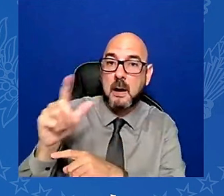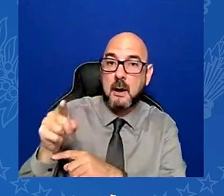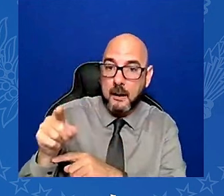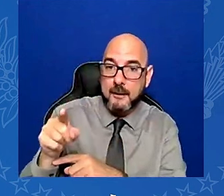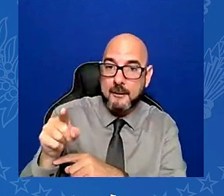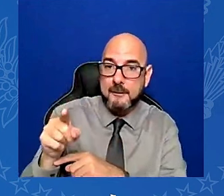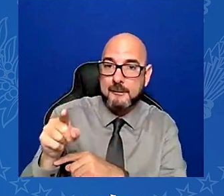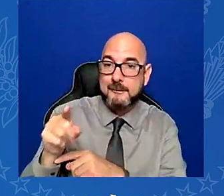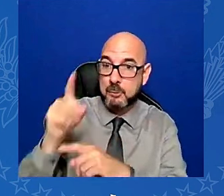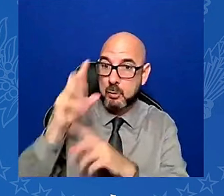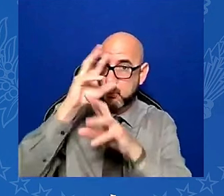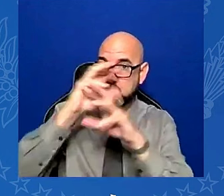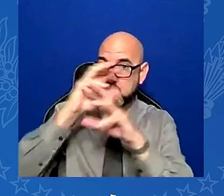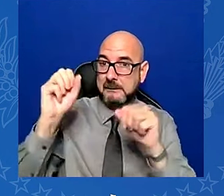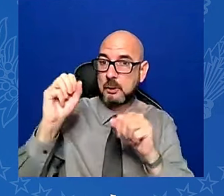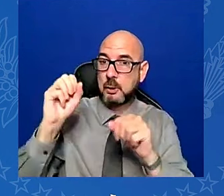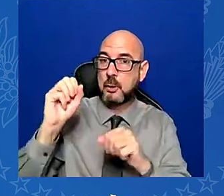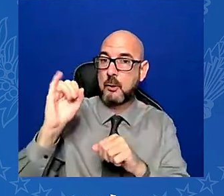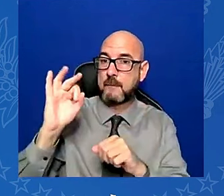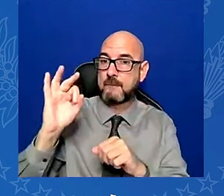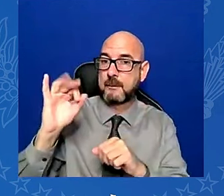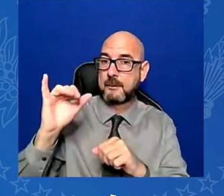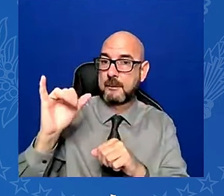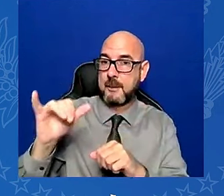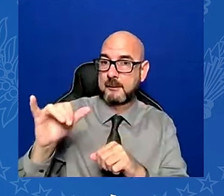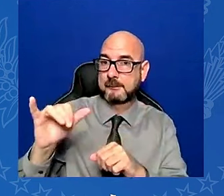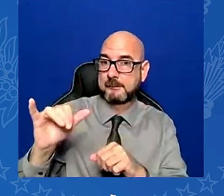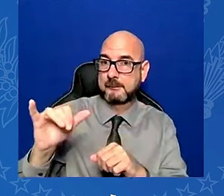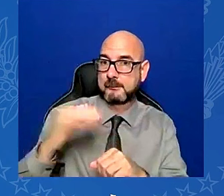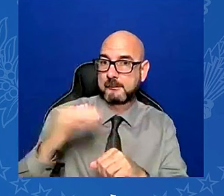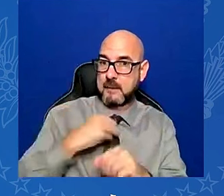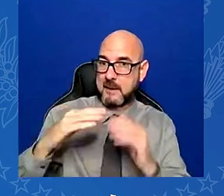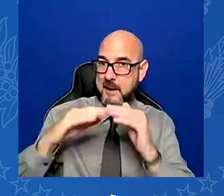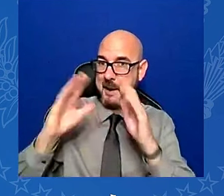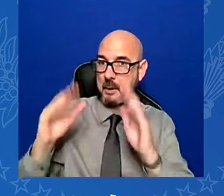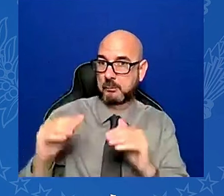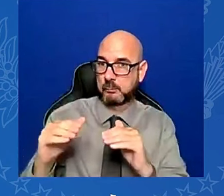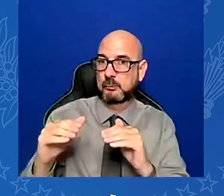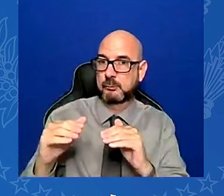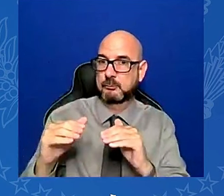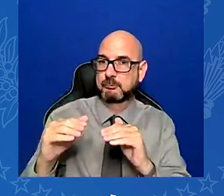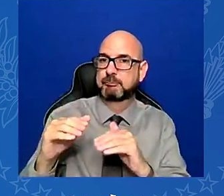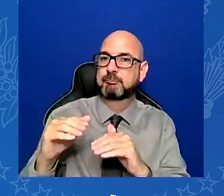Kelly O'Donnell, let's be honest, you're way too young to be president.